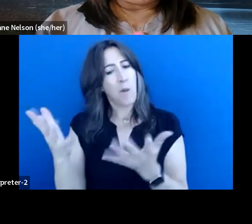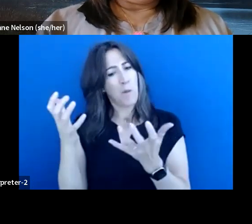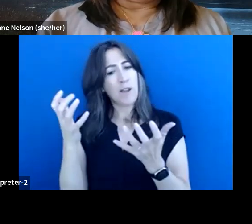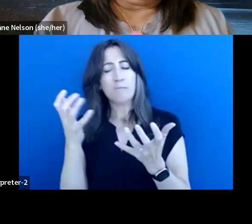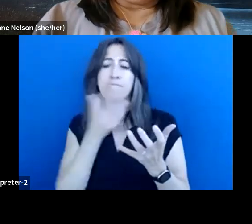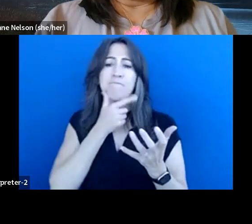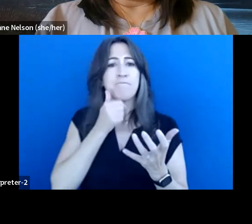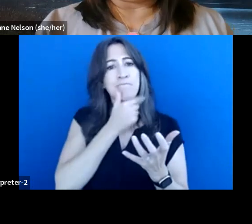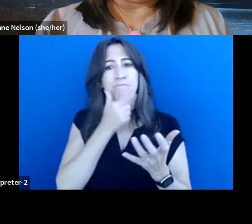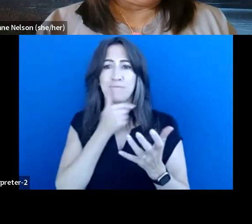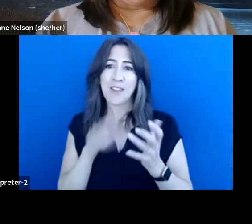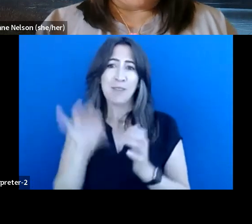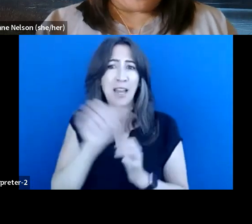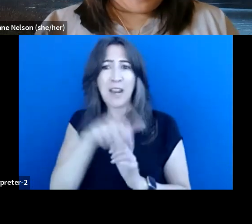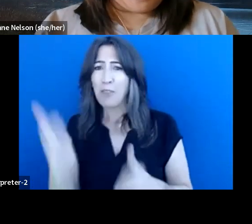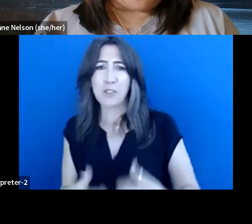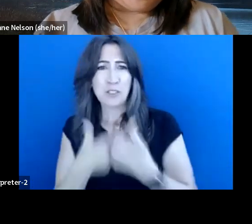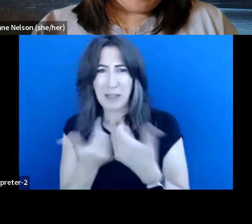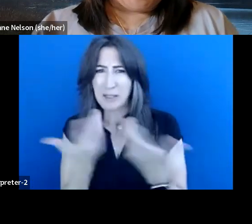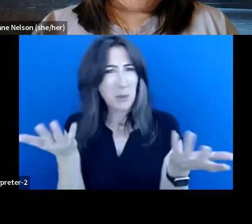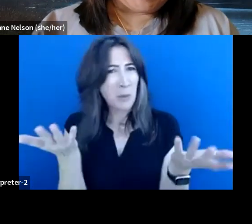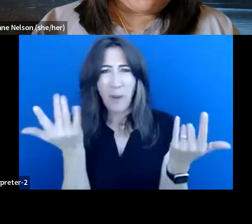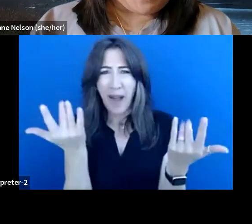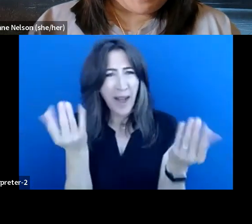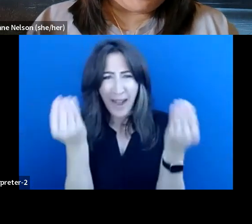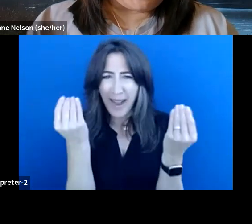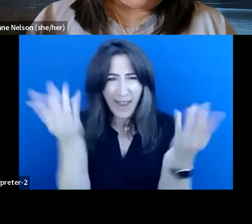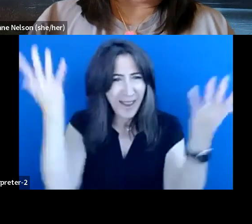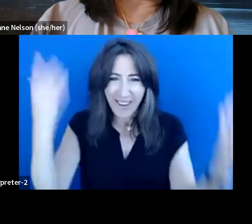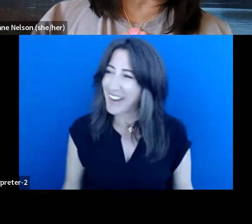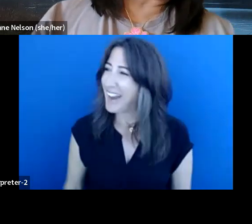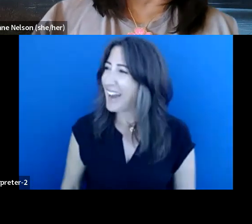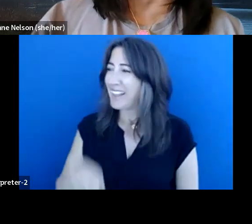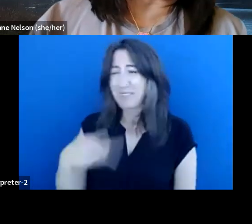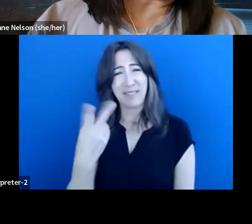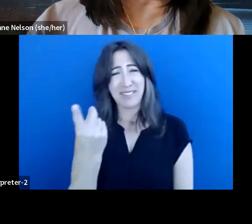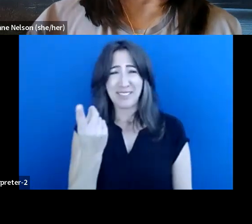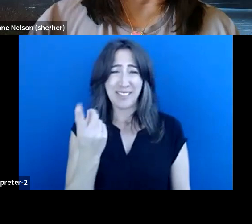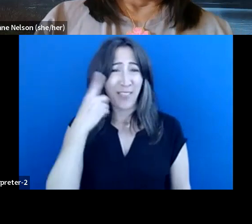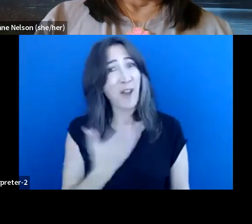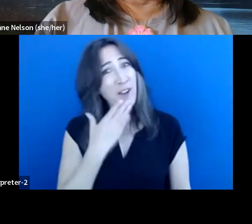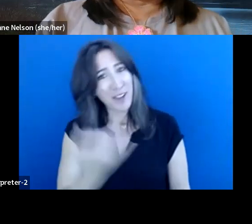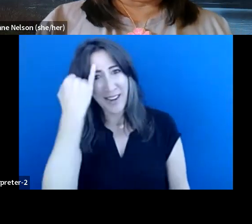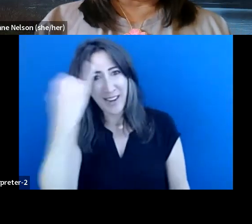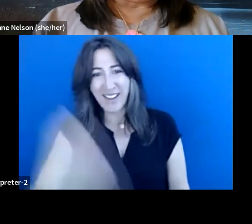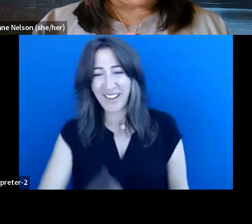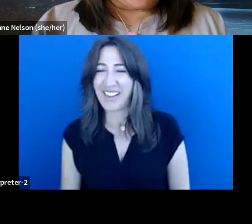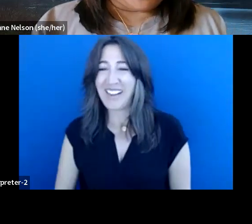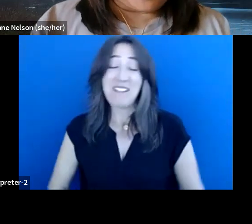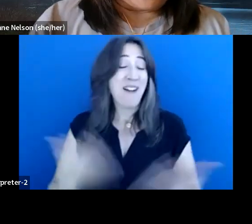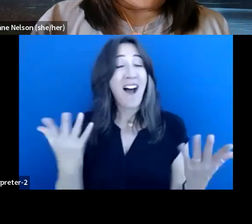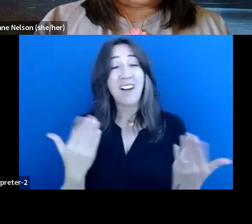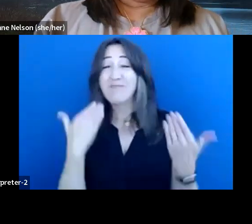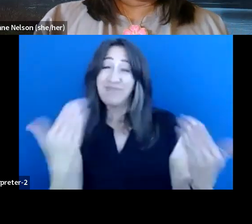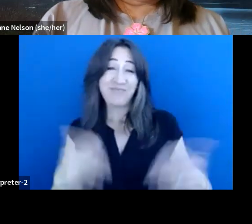challenges. I don't know why I thought a PhD program was a great idea. But I did.